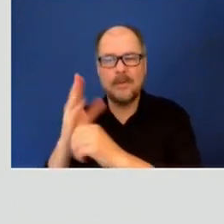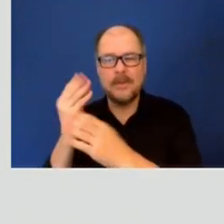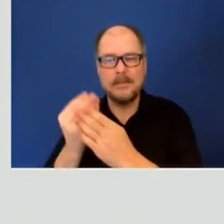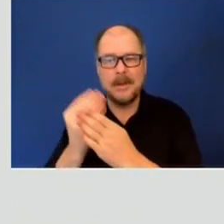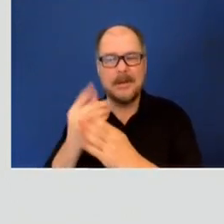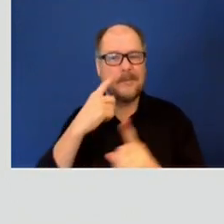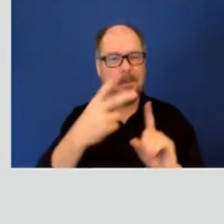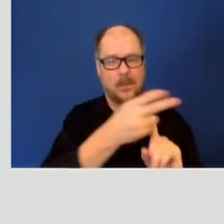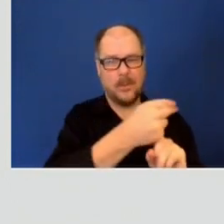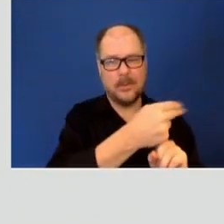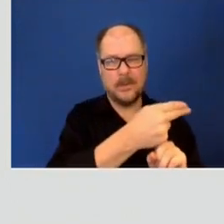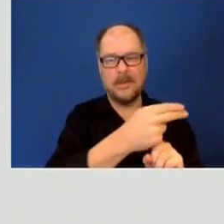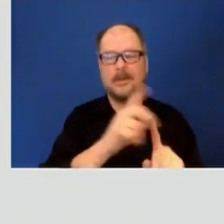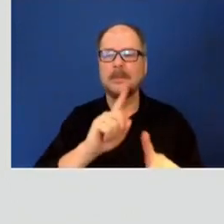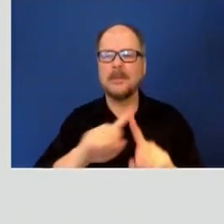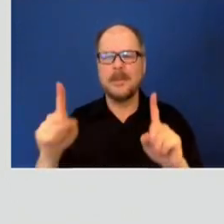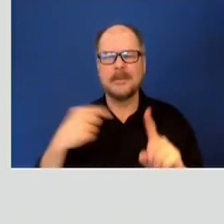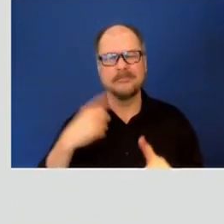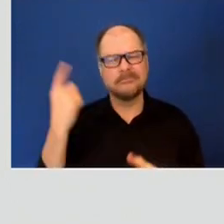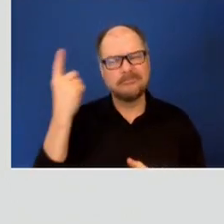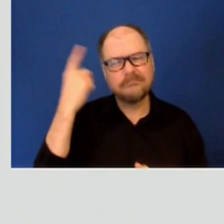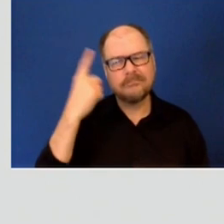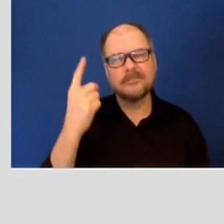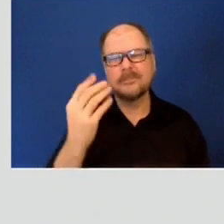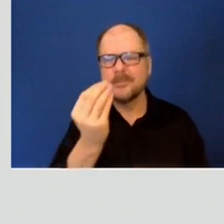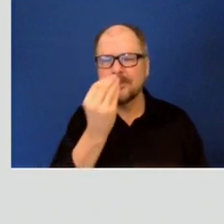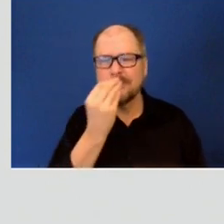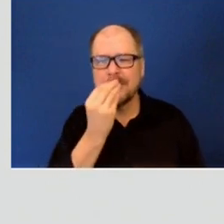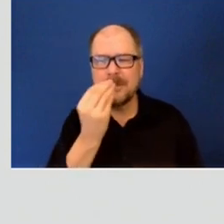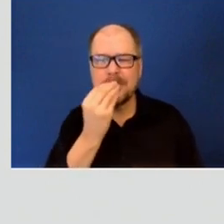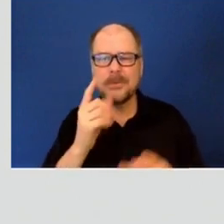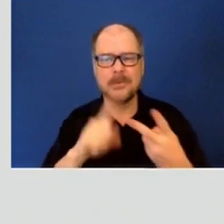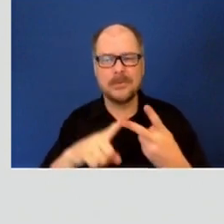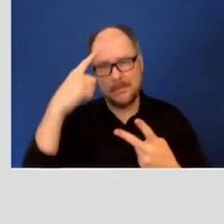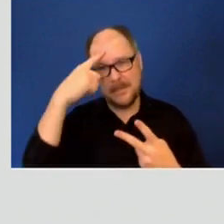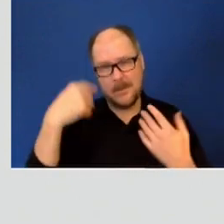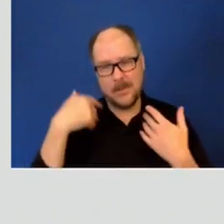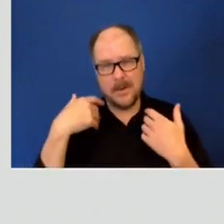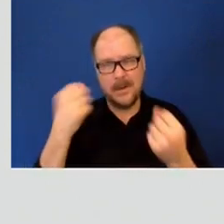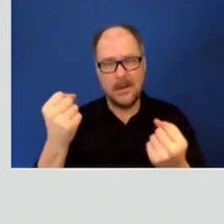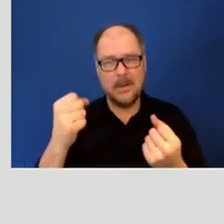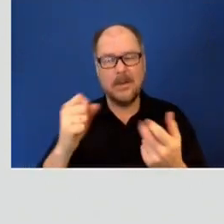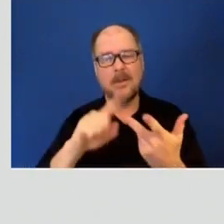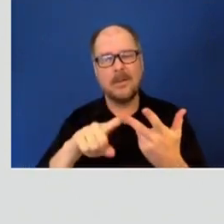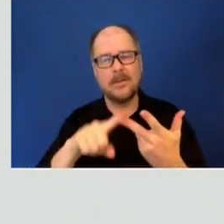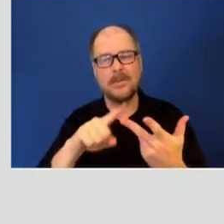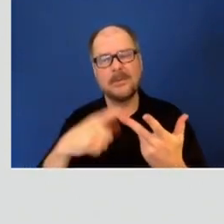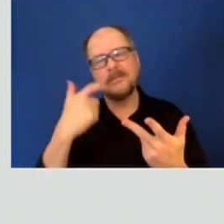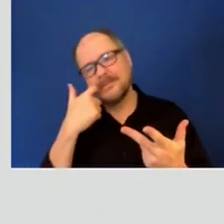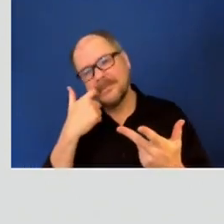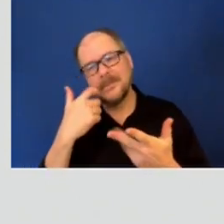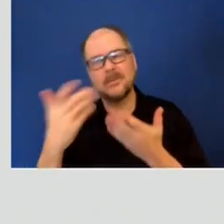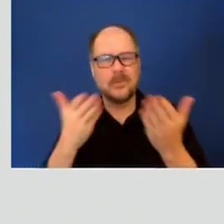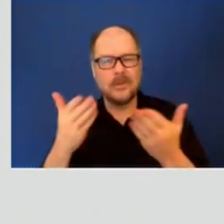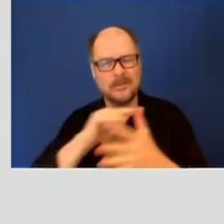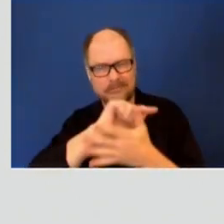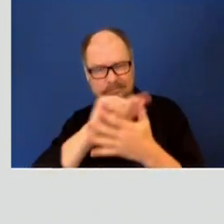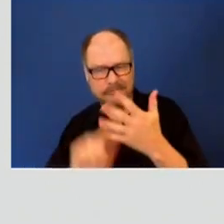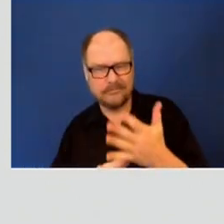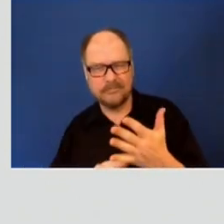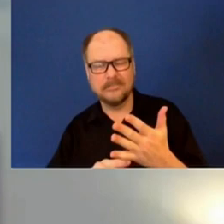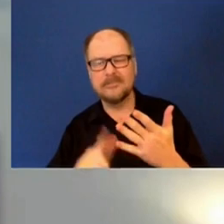there, but I'm wondering about meals and some of the behavioral health services and other kind of wraparound things. Like, what does the funding picture look like there?